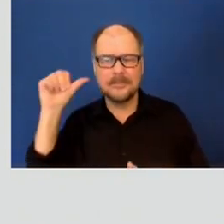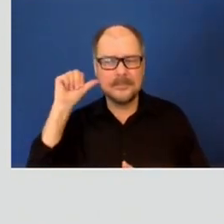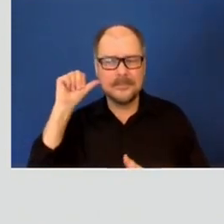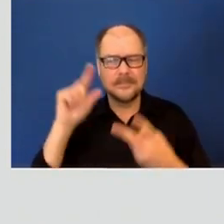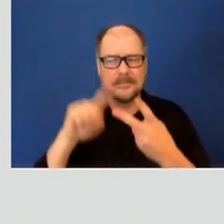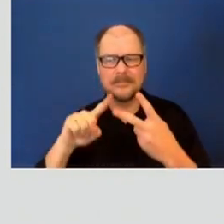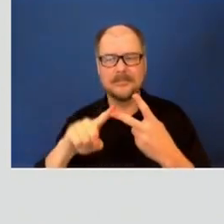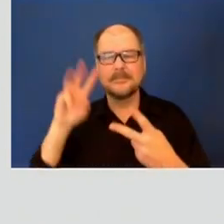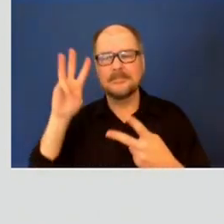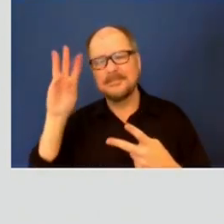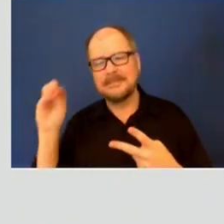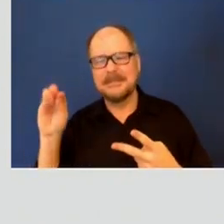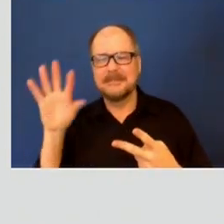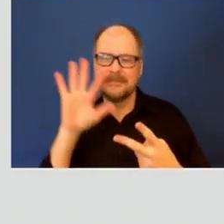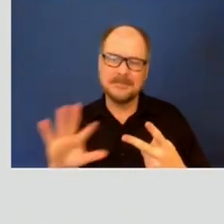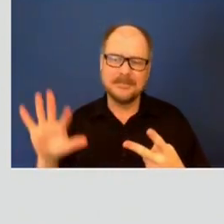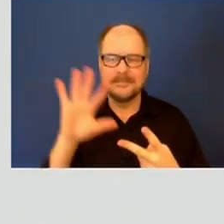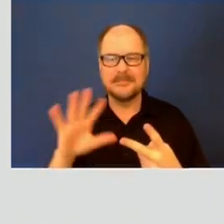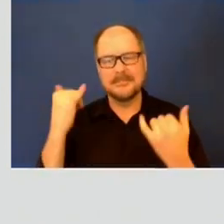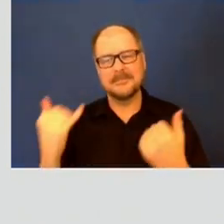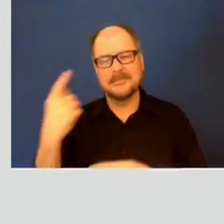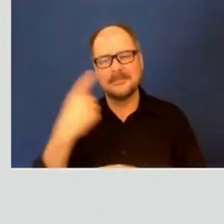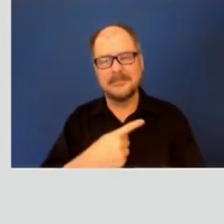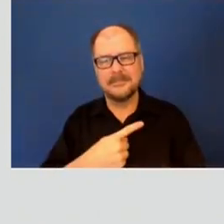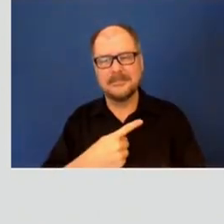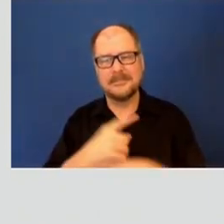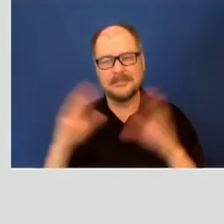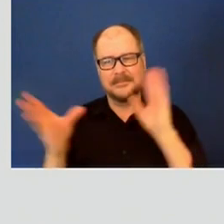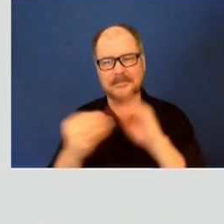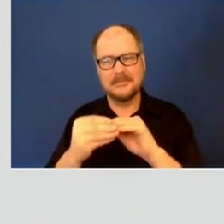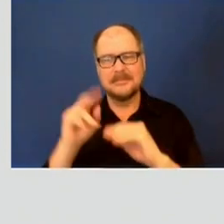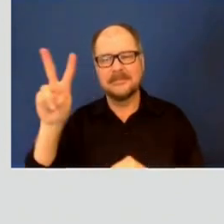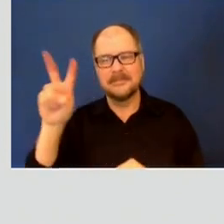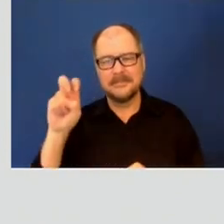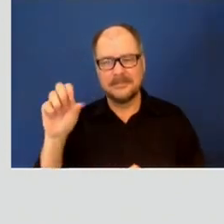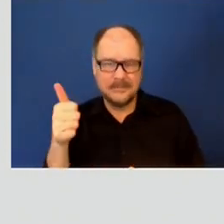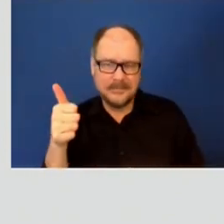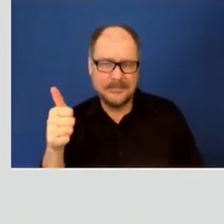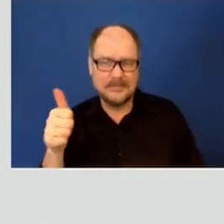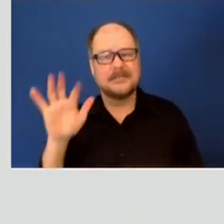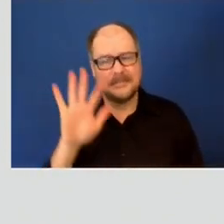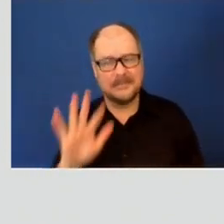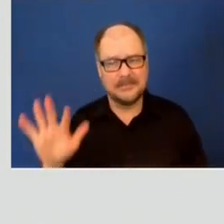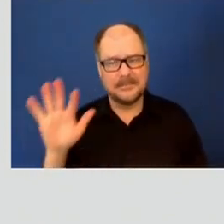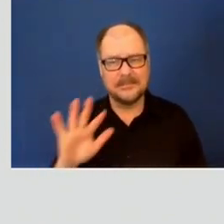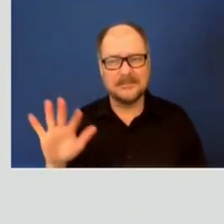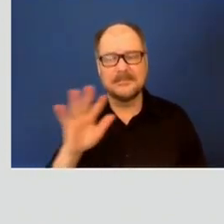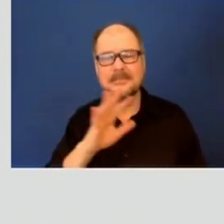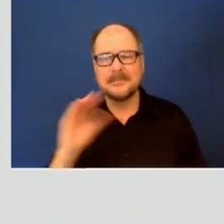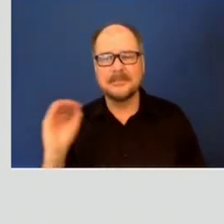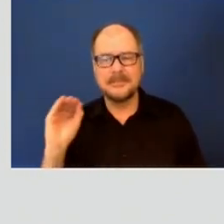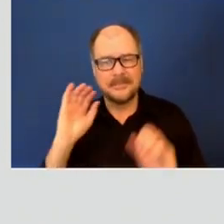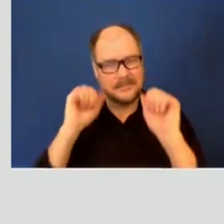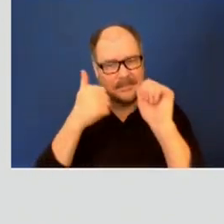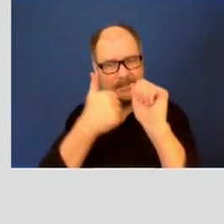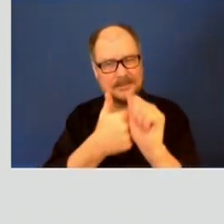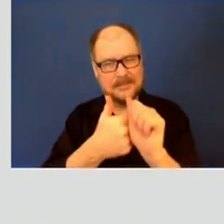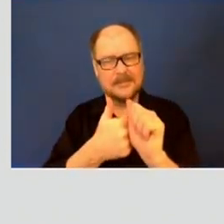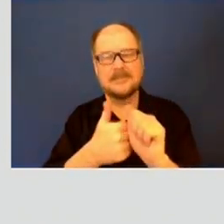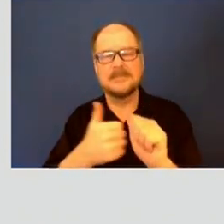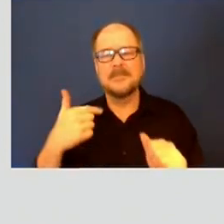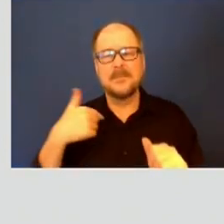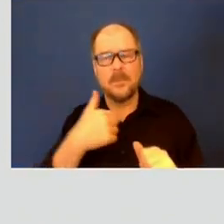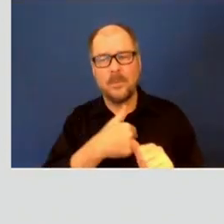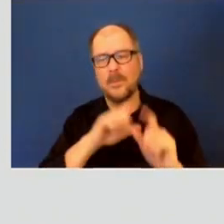60 roughly today. So a total of 210 or thereabouts. And to follow that up, we were out this